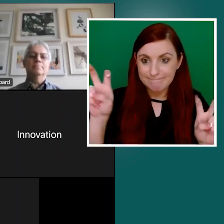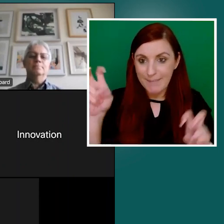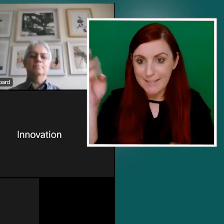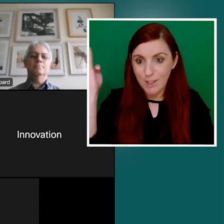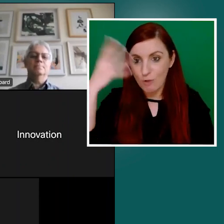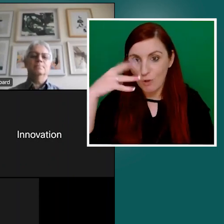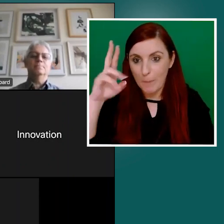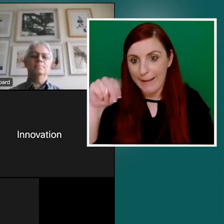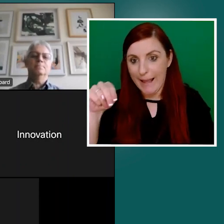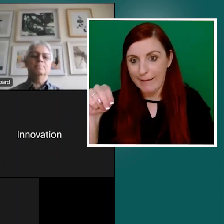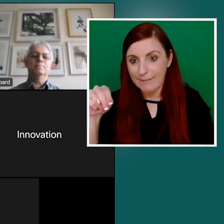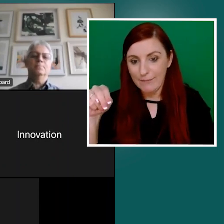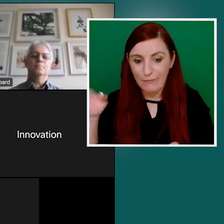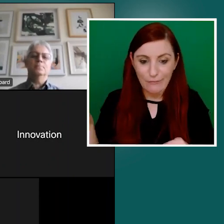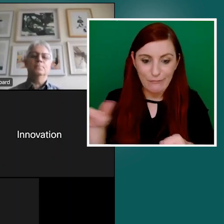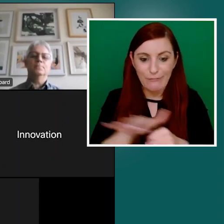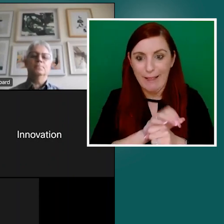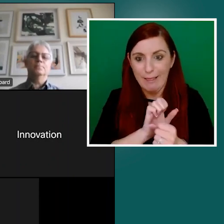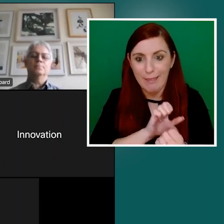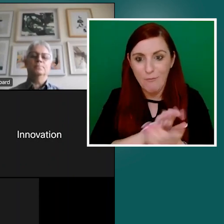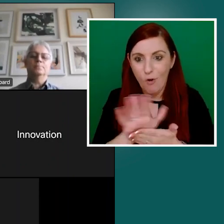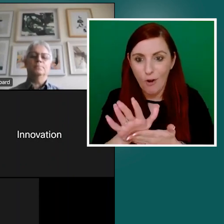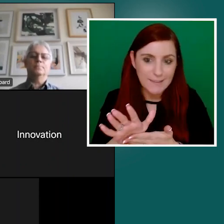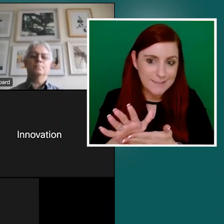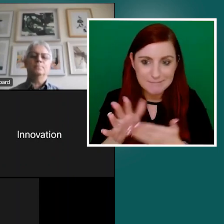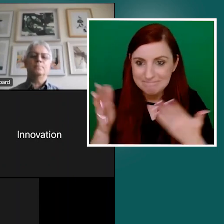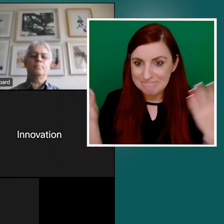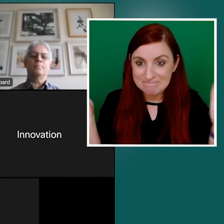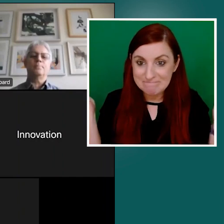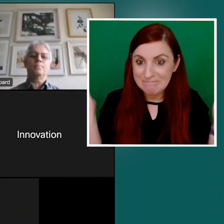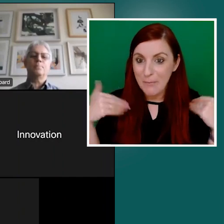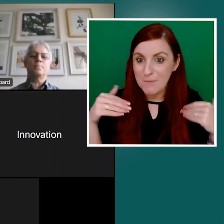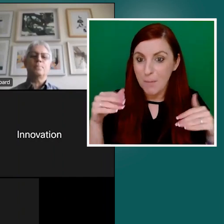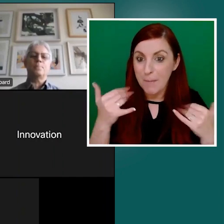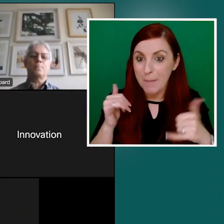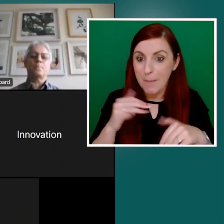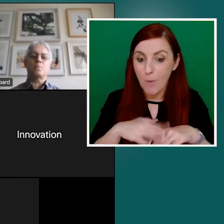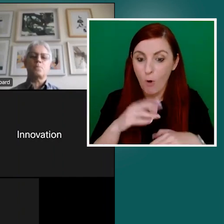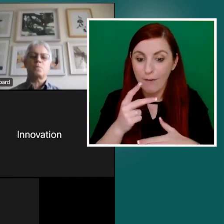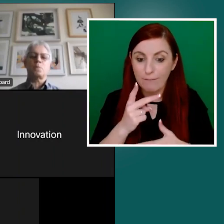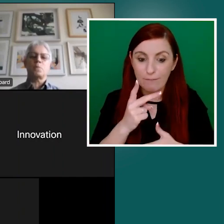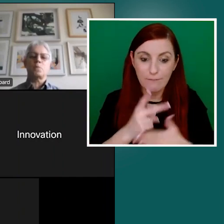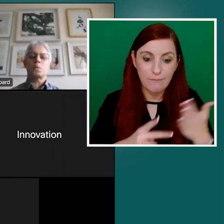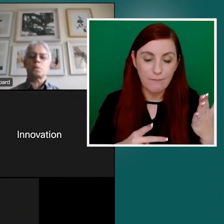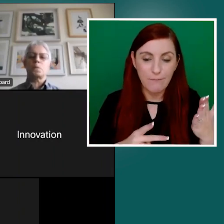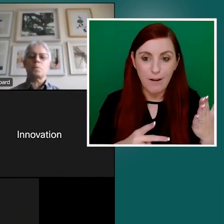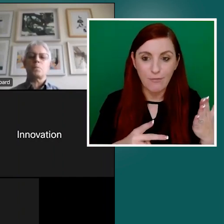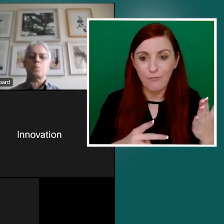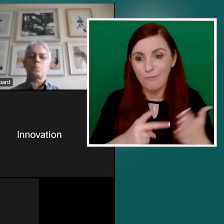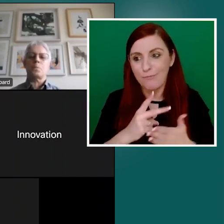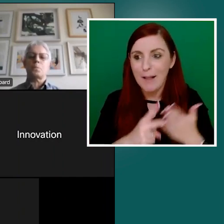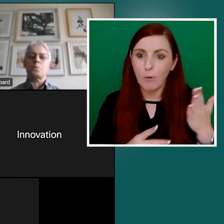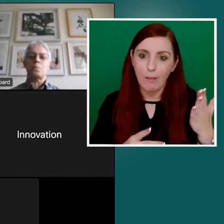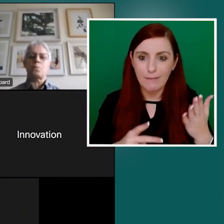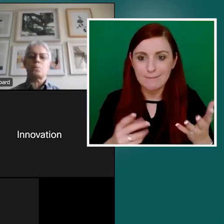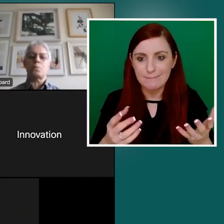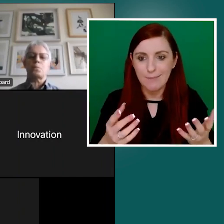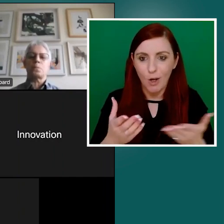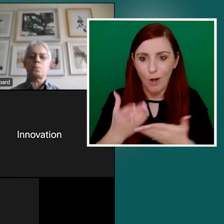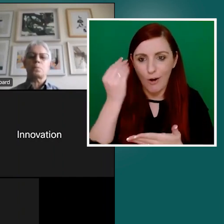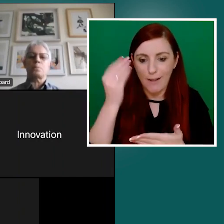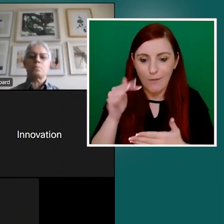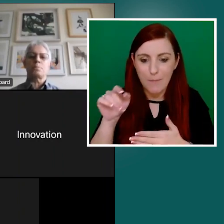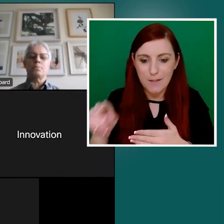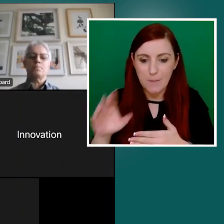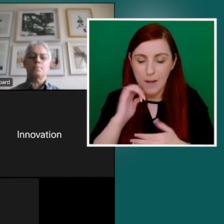And I suppose that that's probably the more valuable takeaway from that in the sense that because there are always actors in the market who will